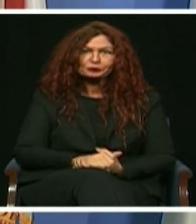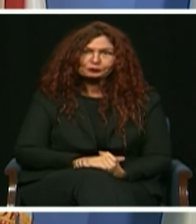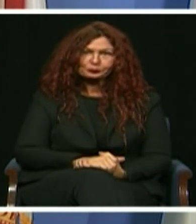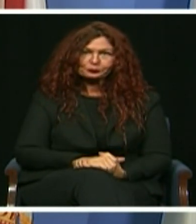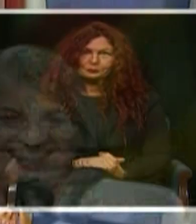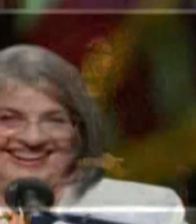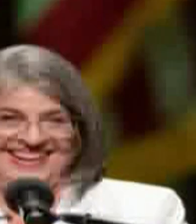Thank you all.